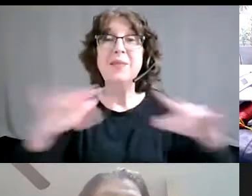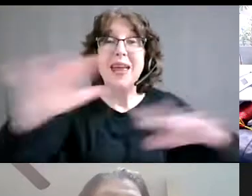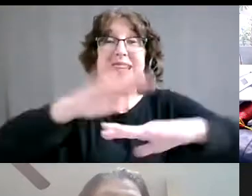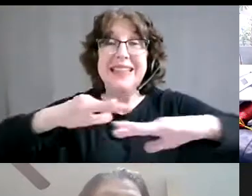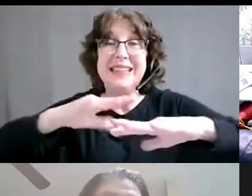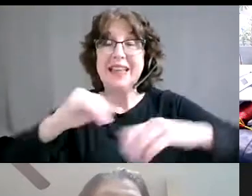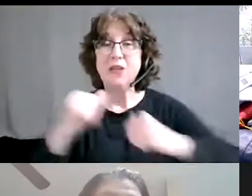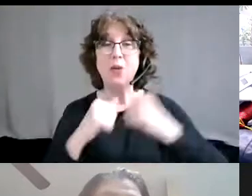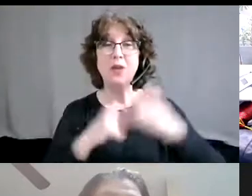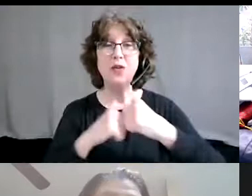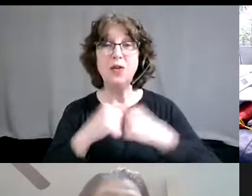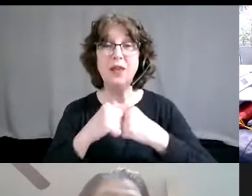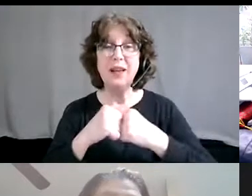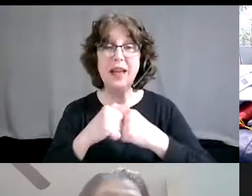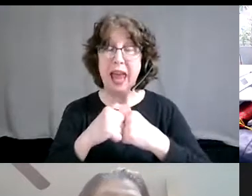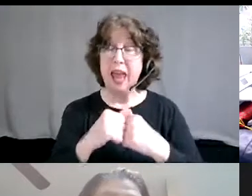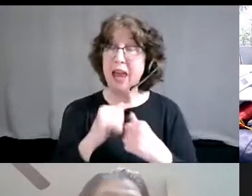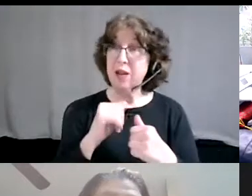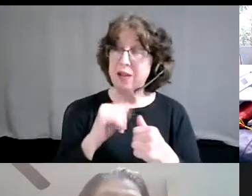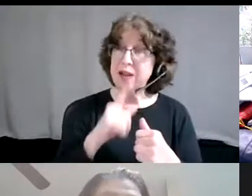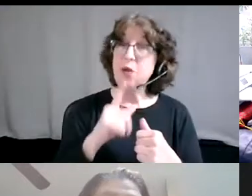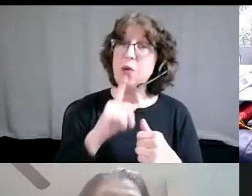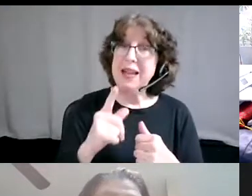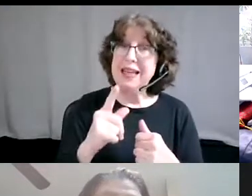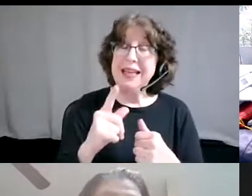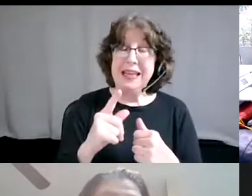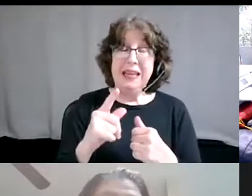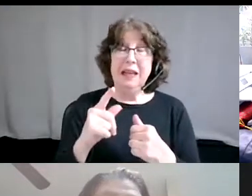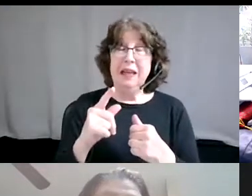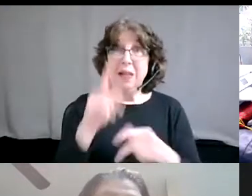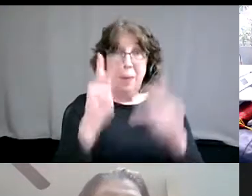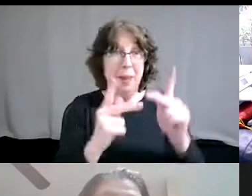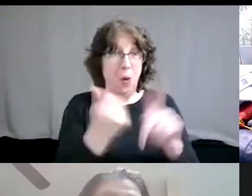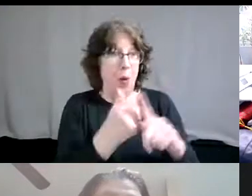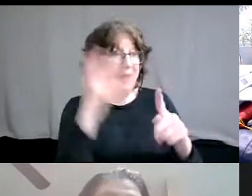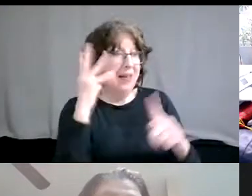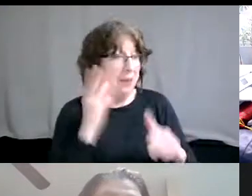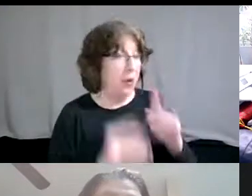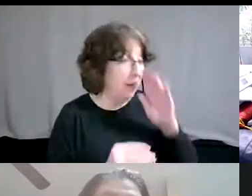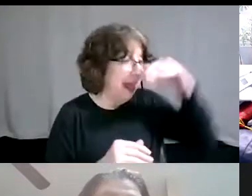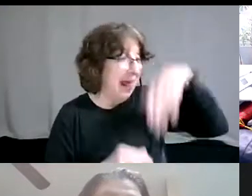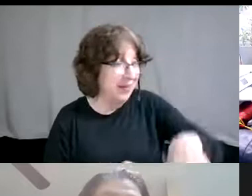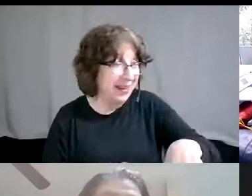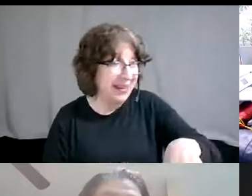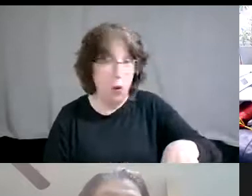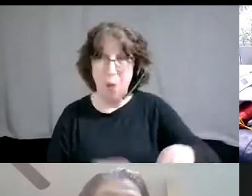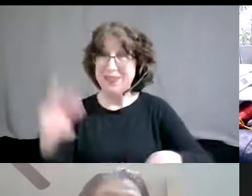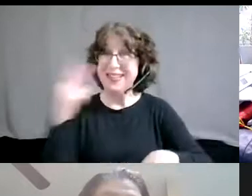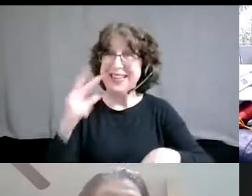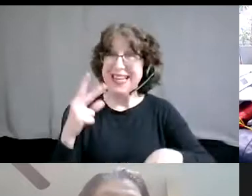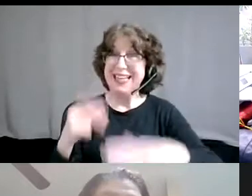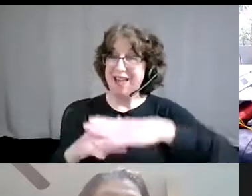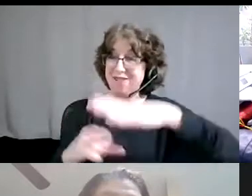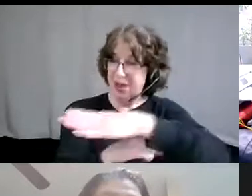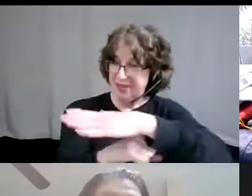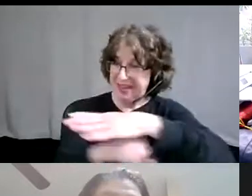for the folks who has been the elephants in the structure, who have seen the cracks in the foundation, who have been